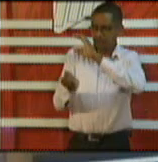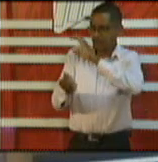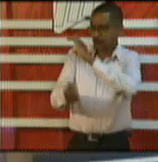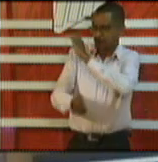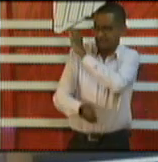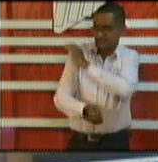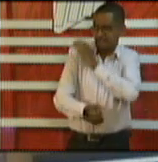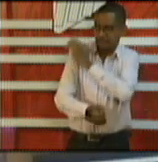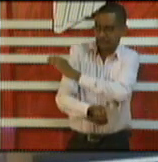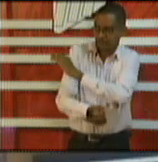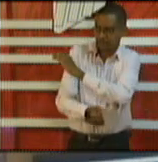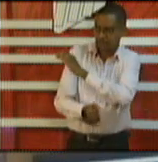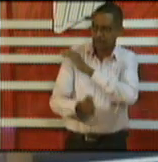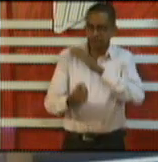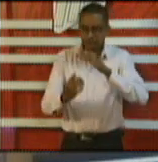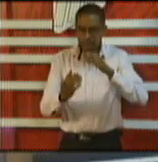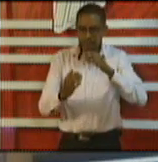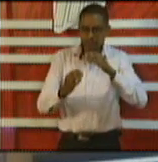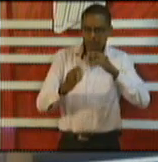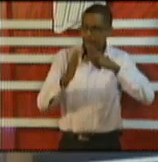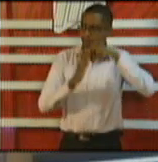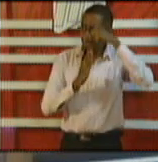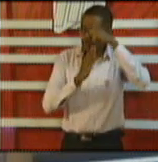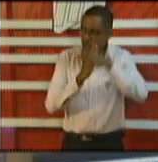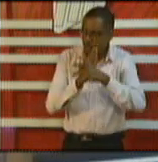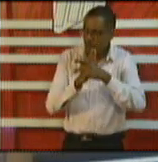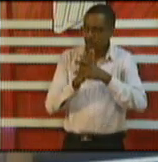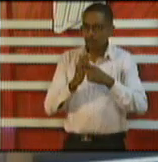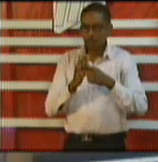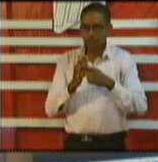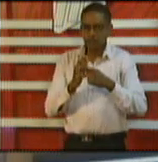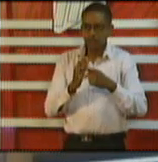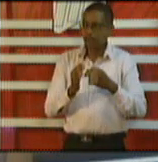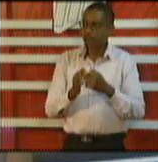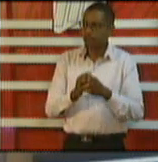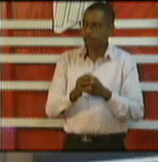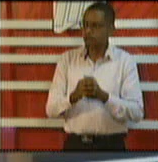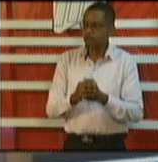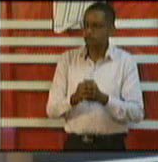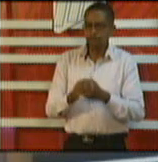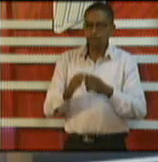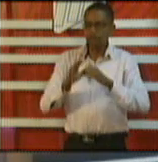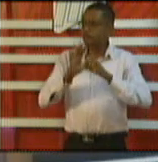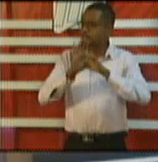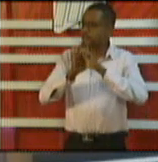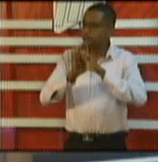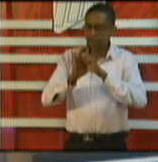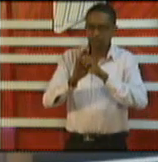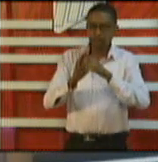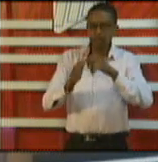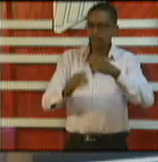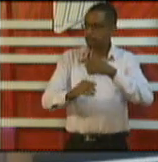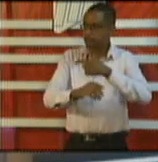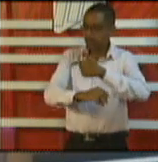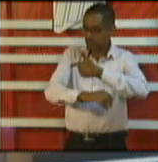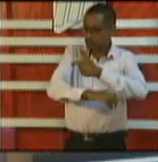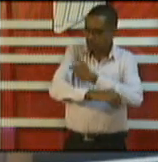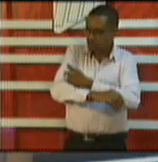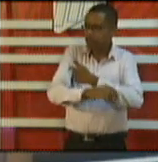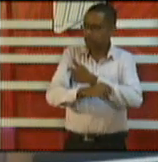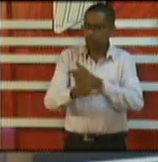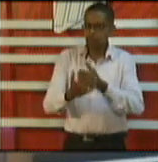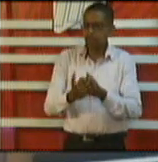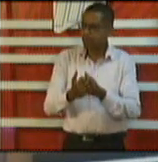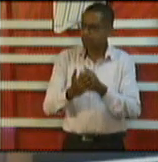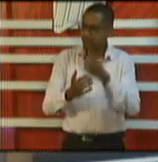done in many other countries that race for a COVID vaccine almost like a competition one might say